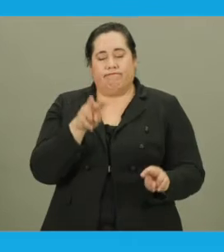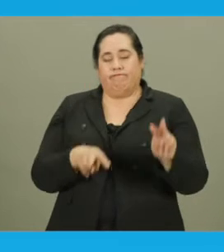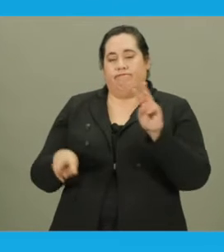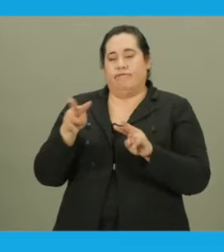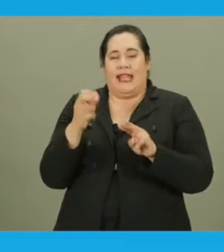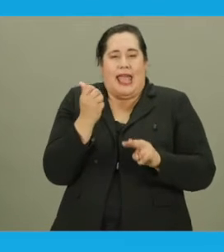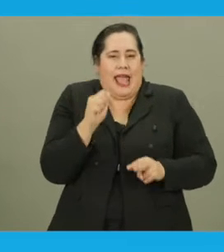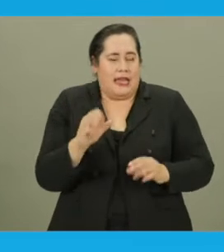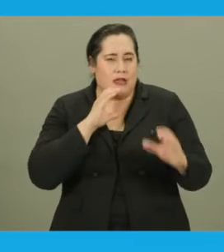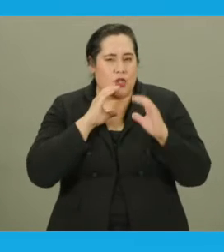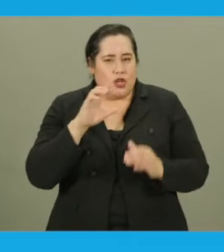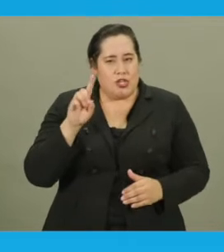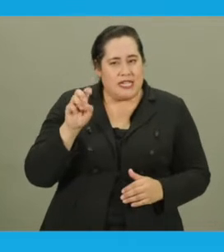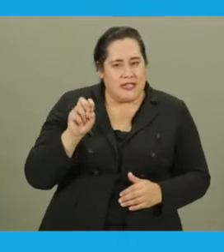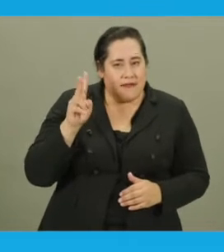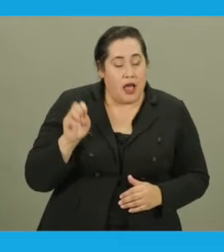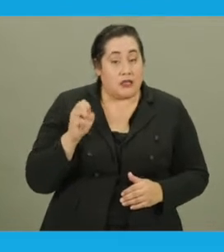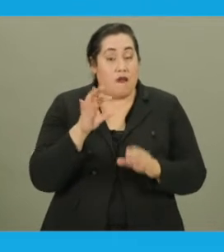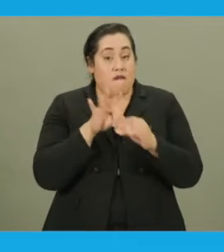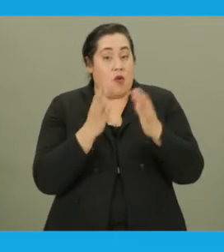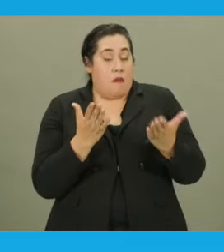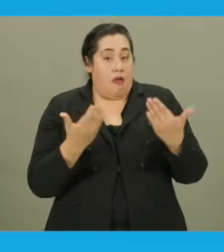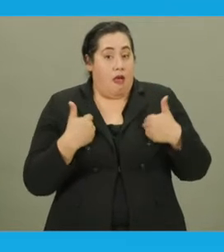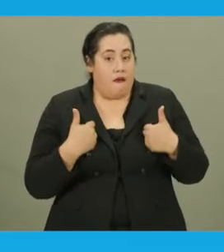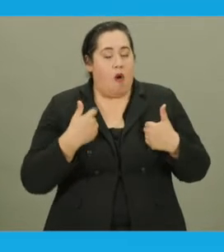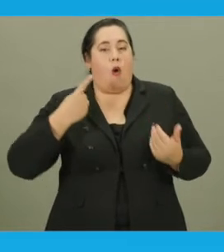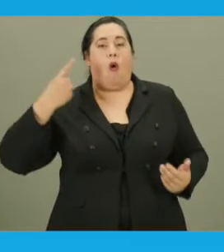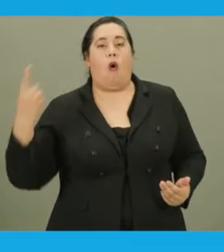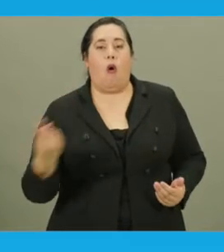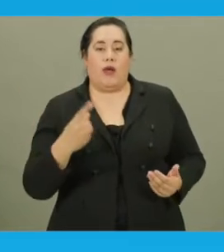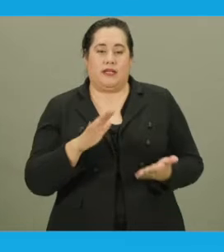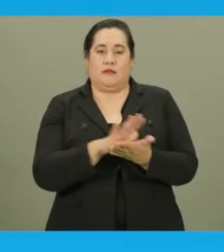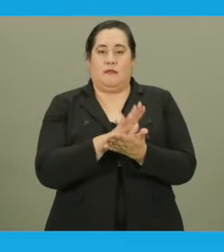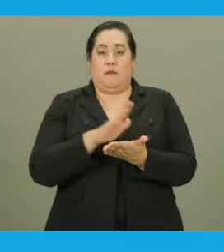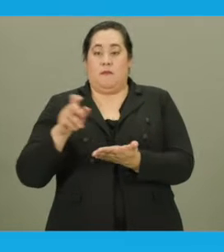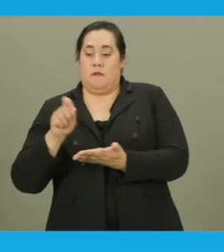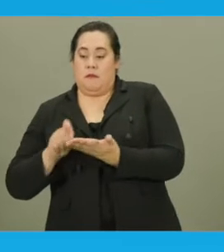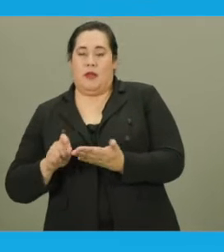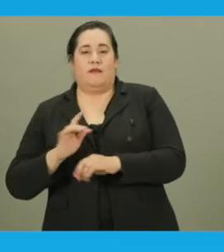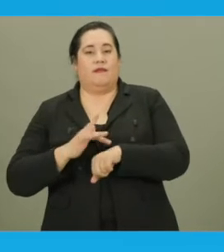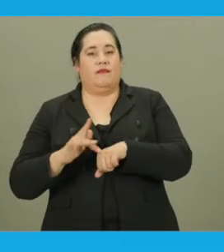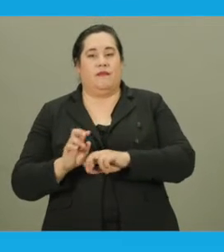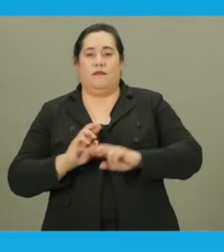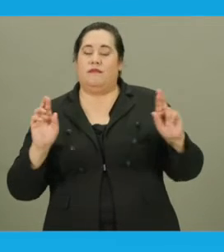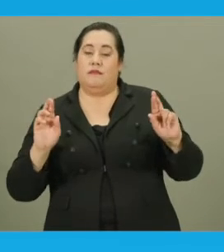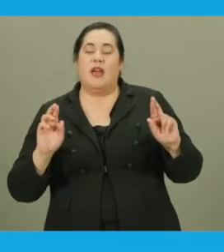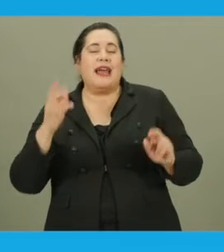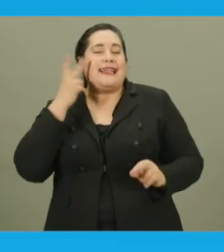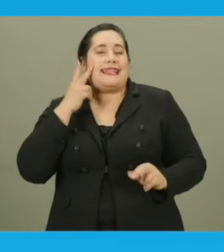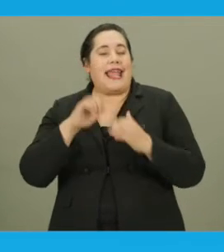observant to any communication device the voter might have and always have your pad of paper and pen available.